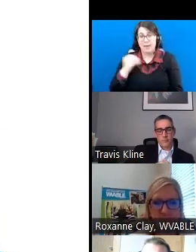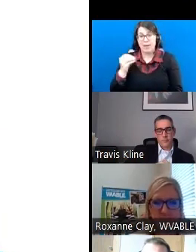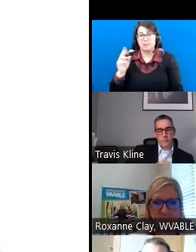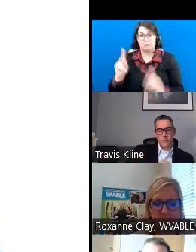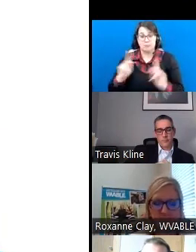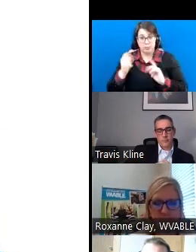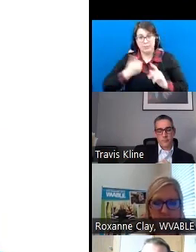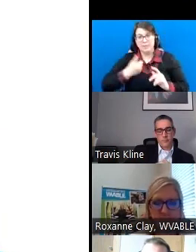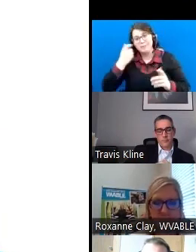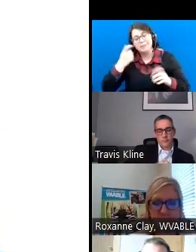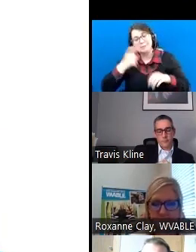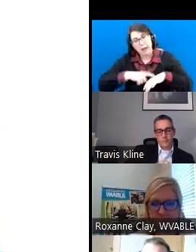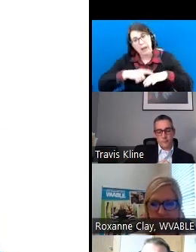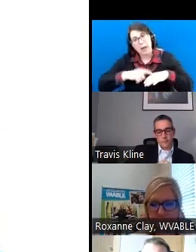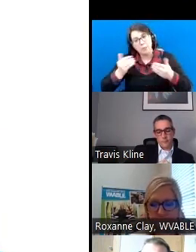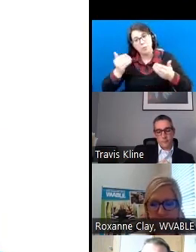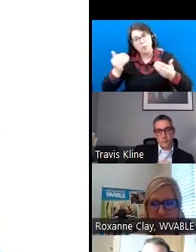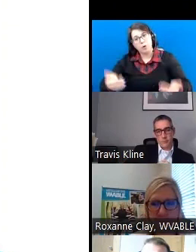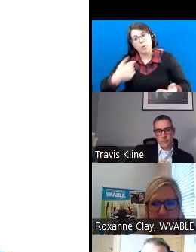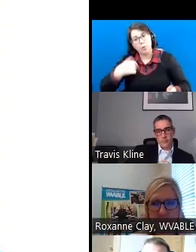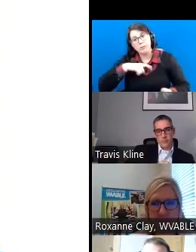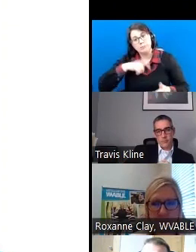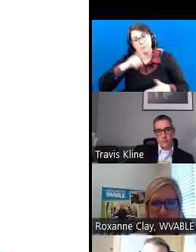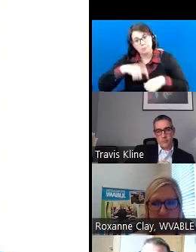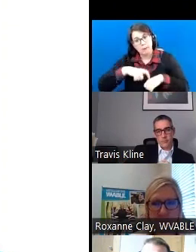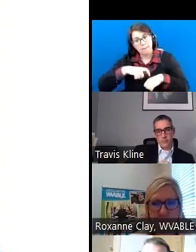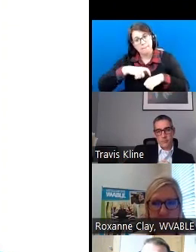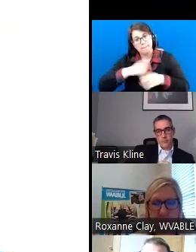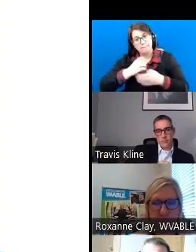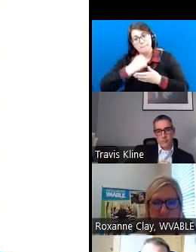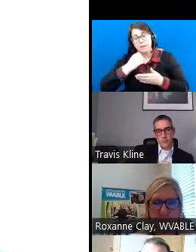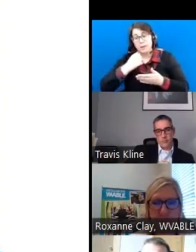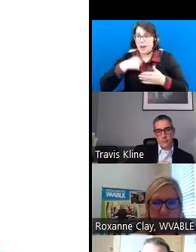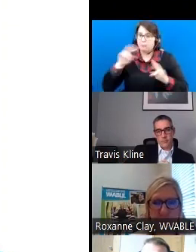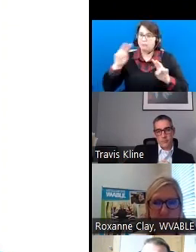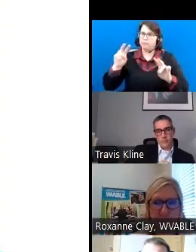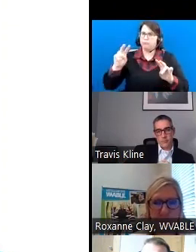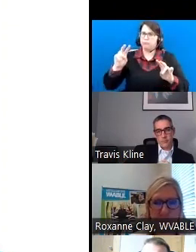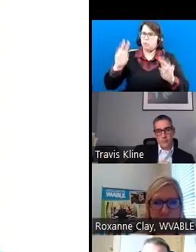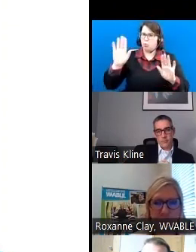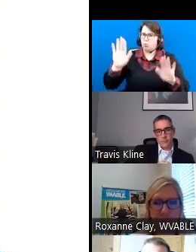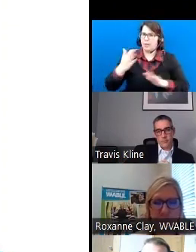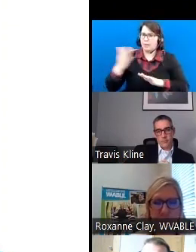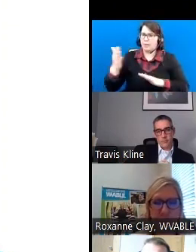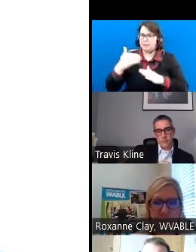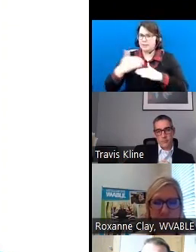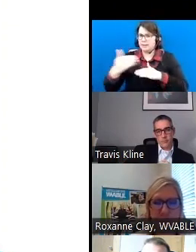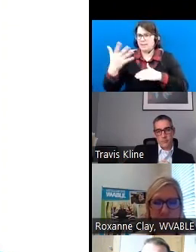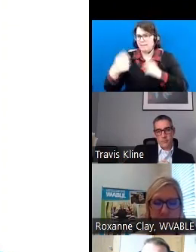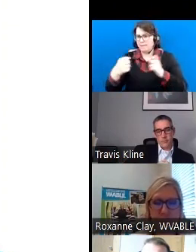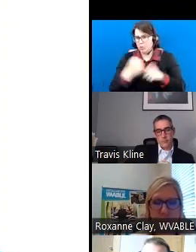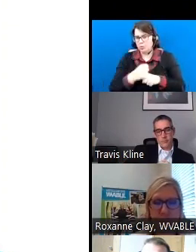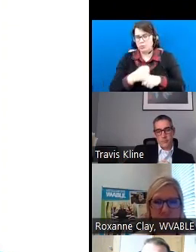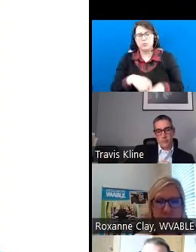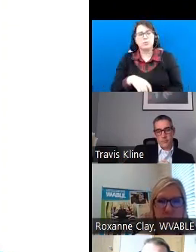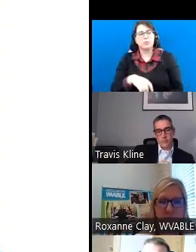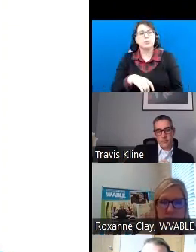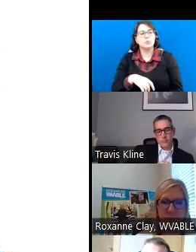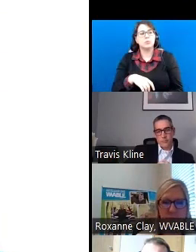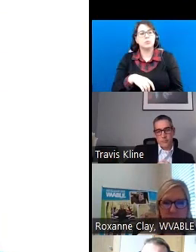know, we move on at time, that I really see great things in the next five years. There are so much